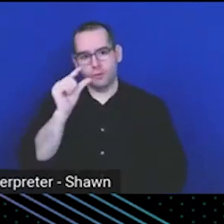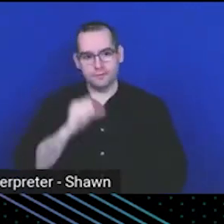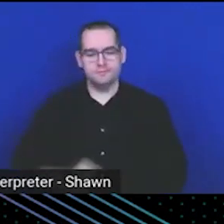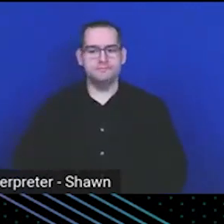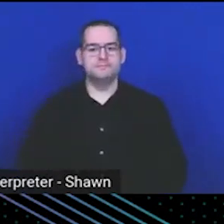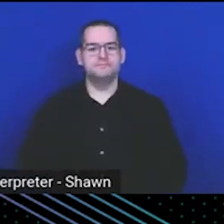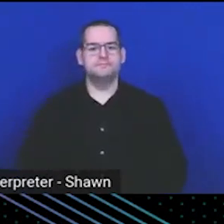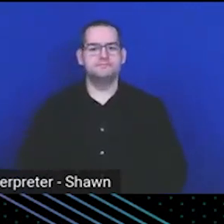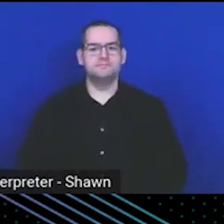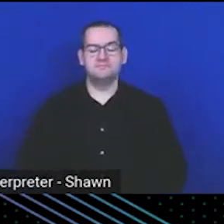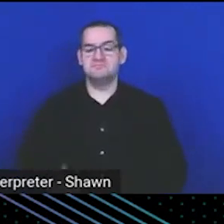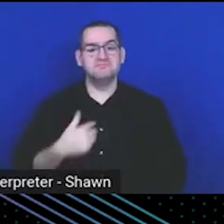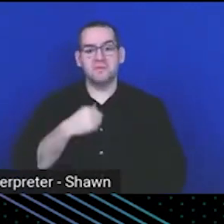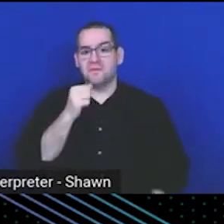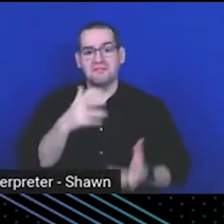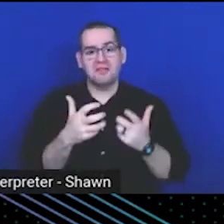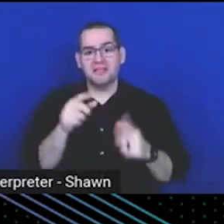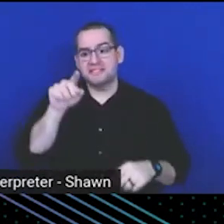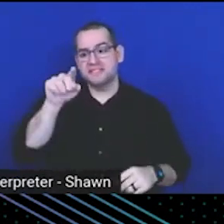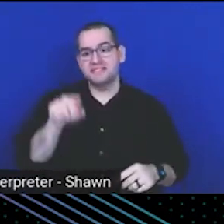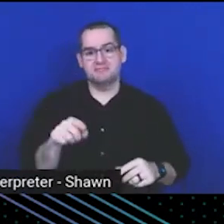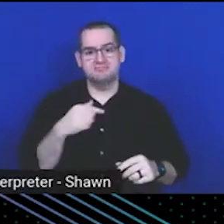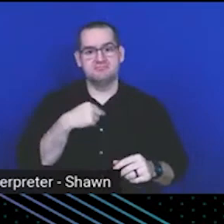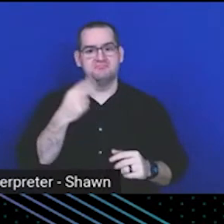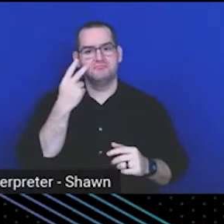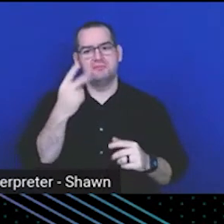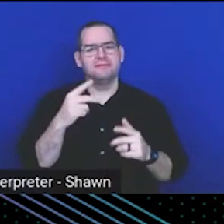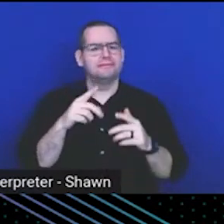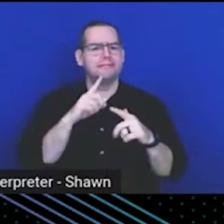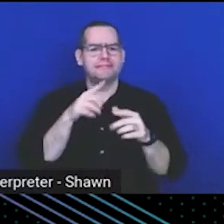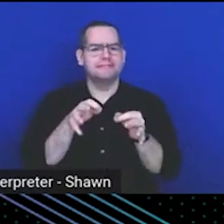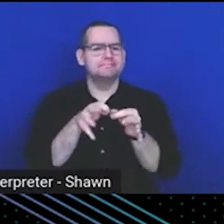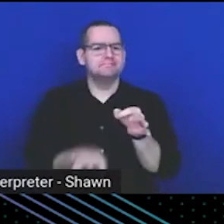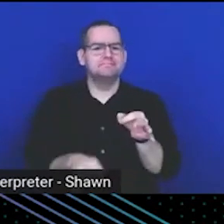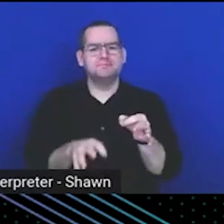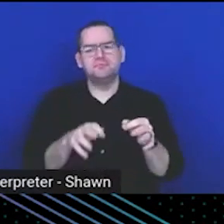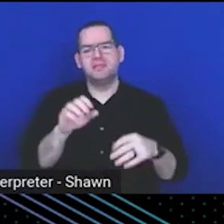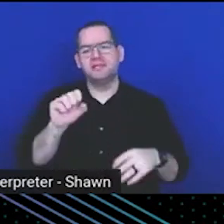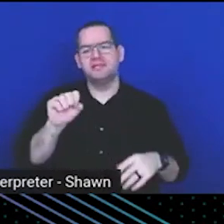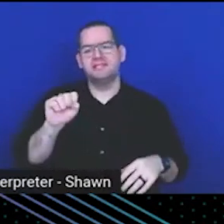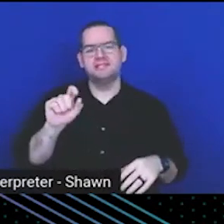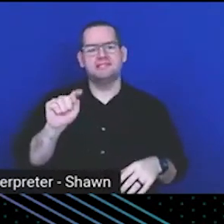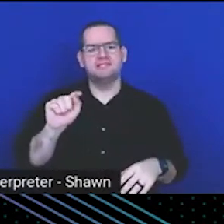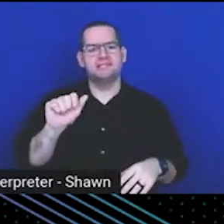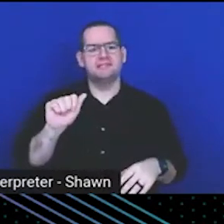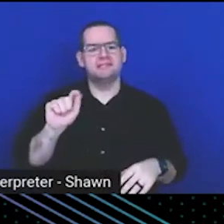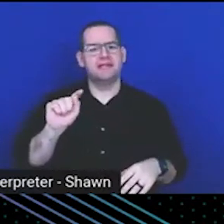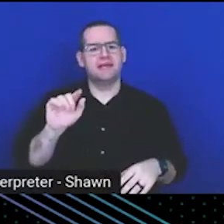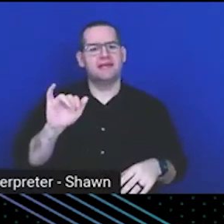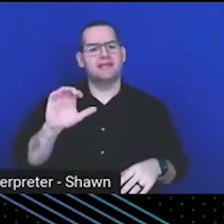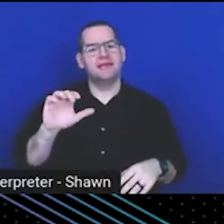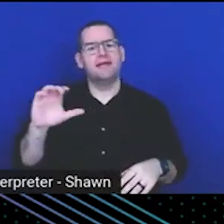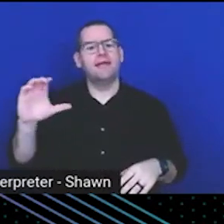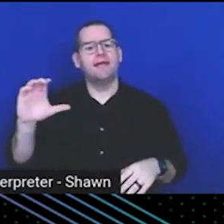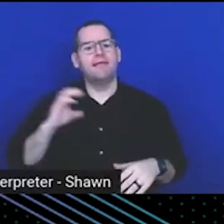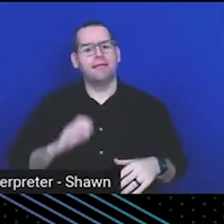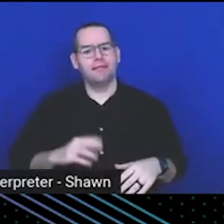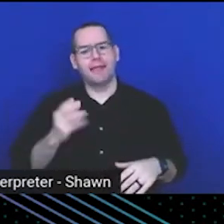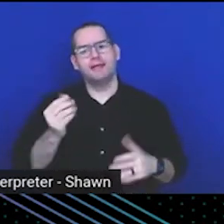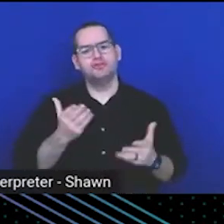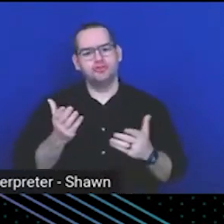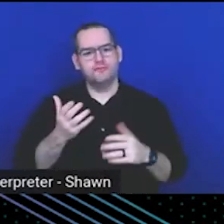lot running in here. I'll show you. I just, I deployed a very simple static client, static server, just to show that there's some services on there.